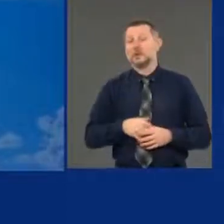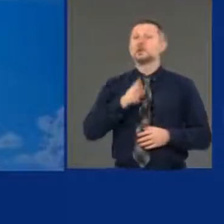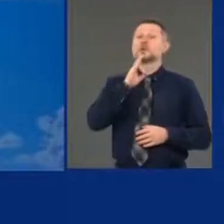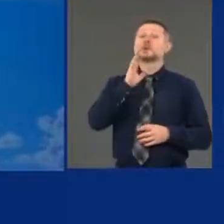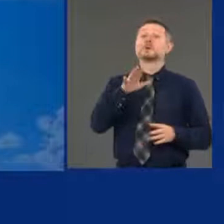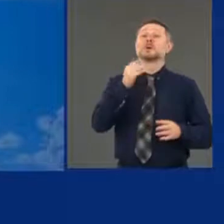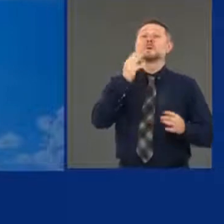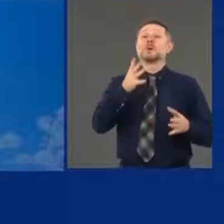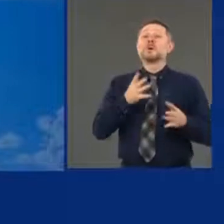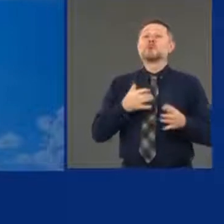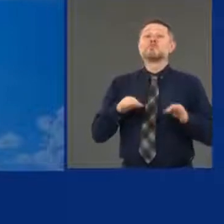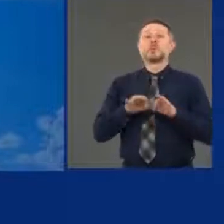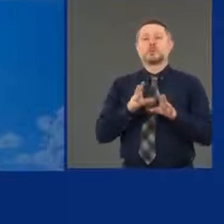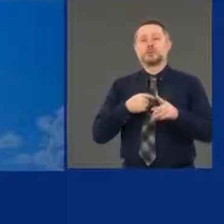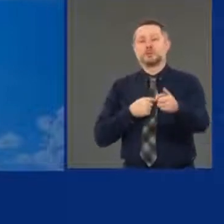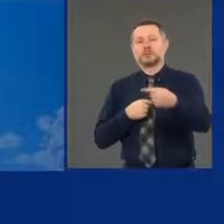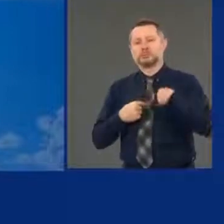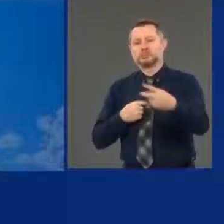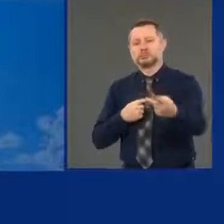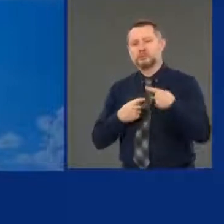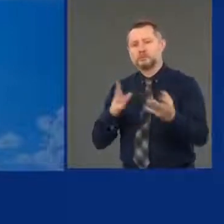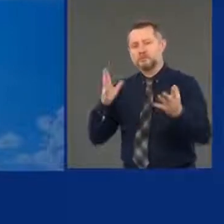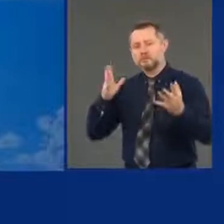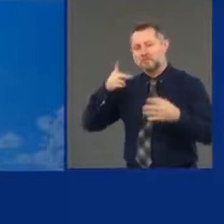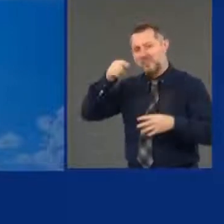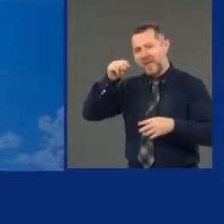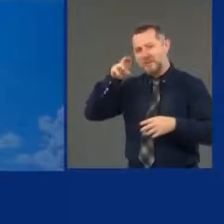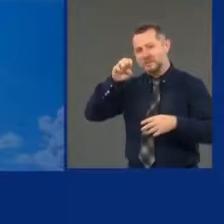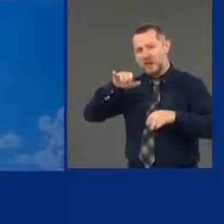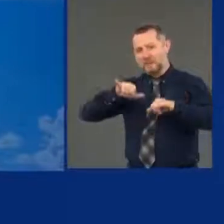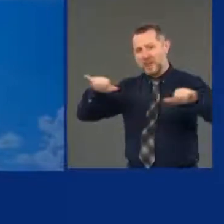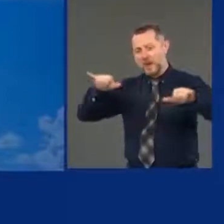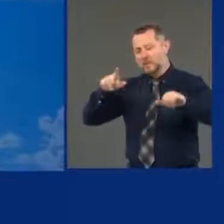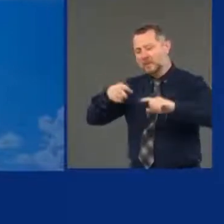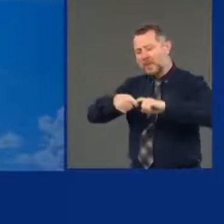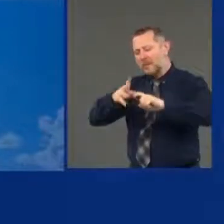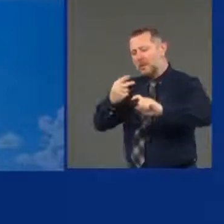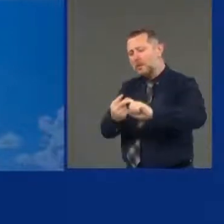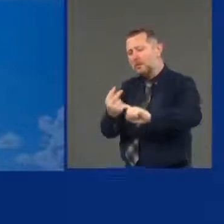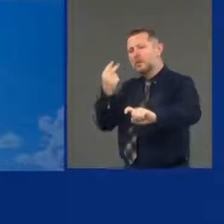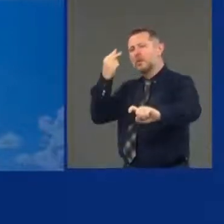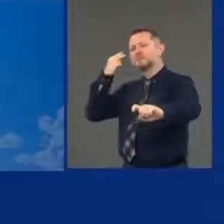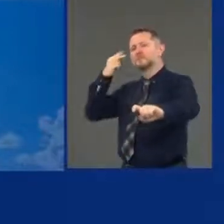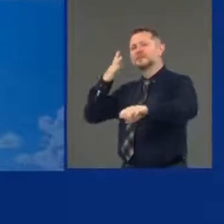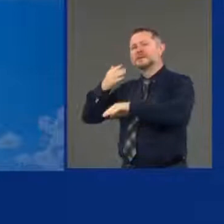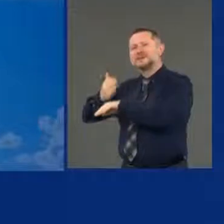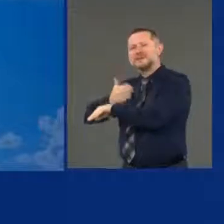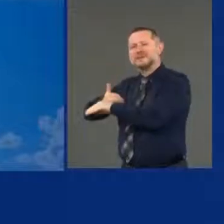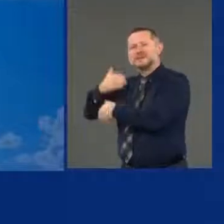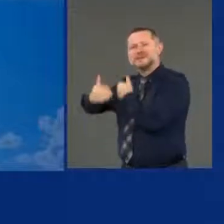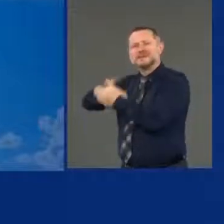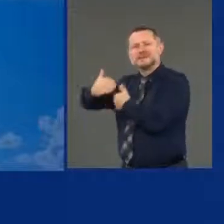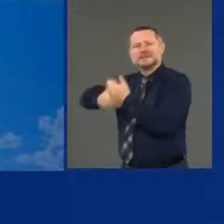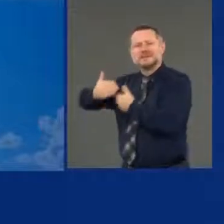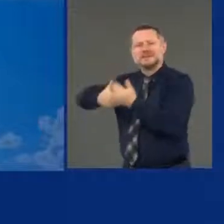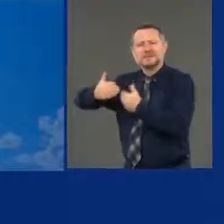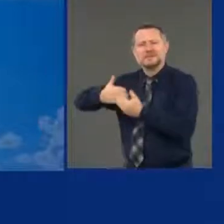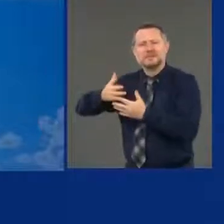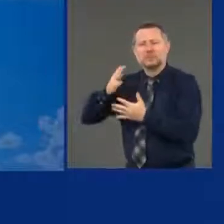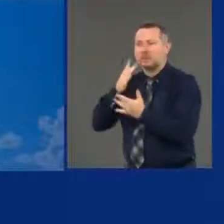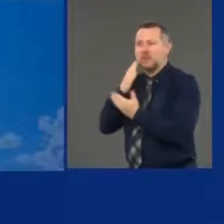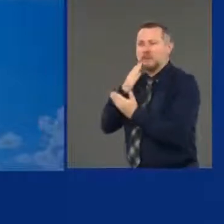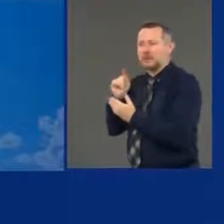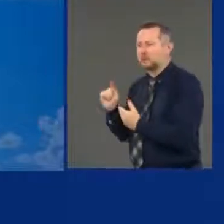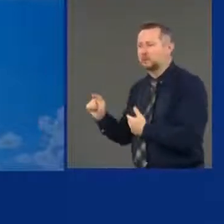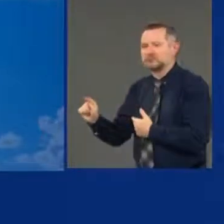to look at all the progress we've made, thank all the people who have worked so hard. Day 101, that's